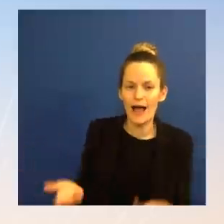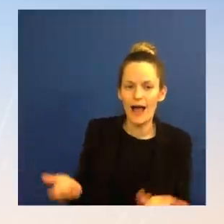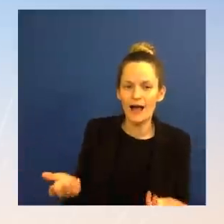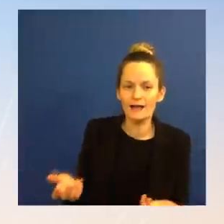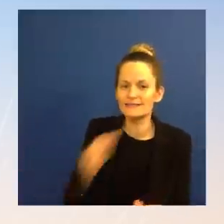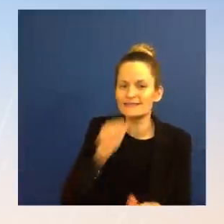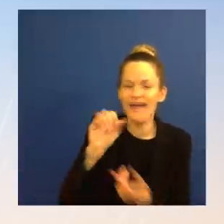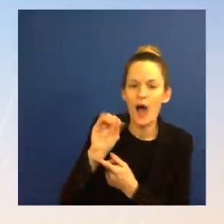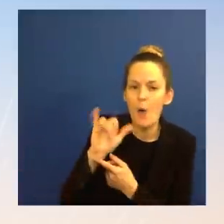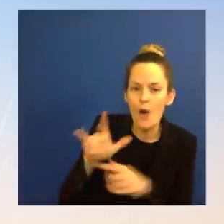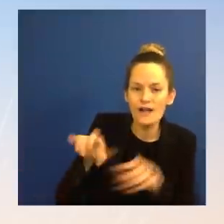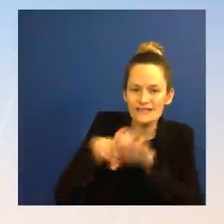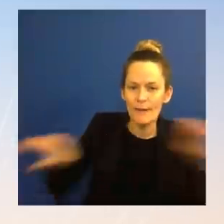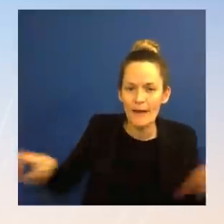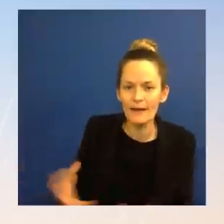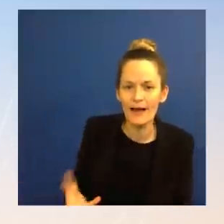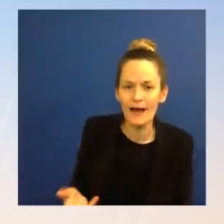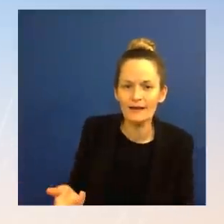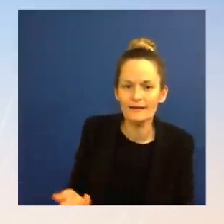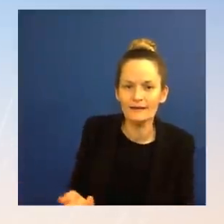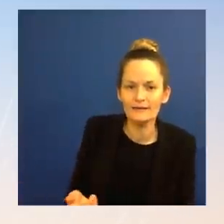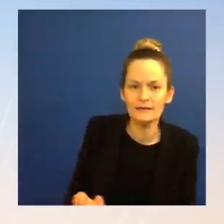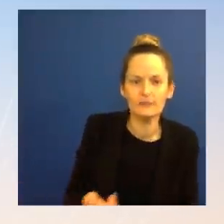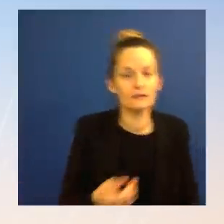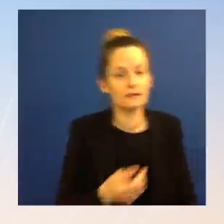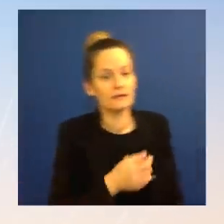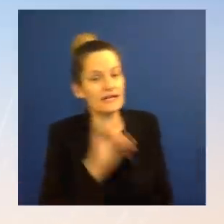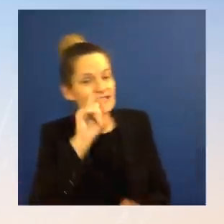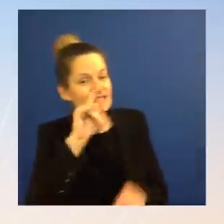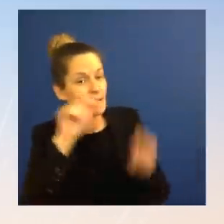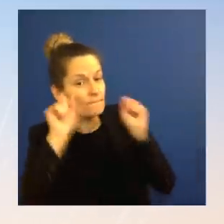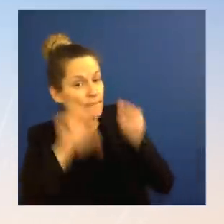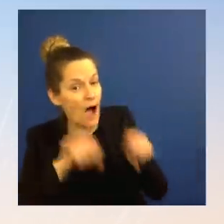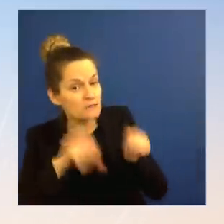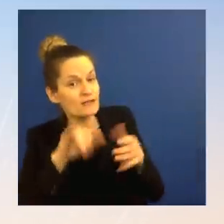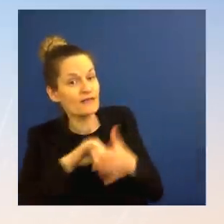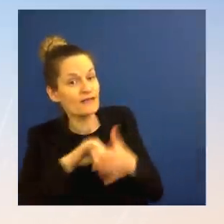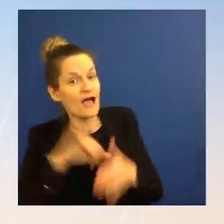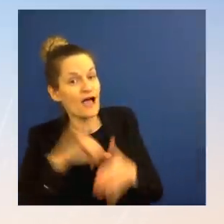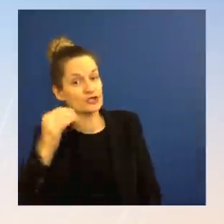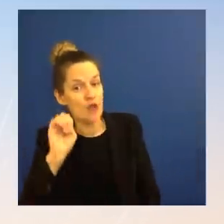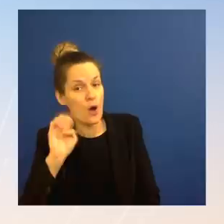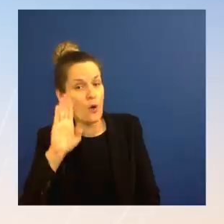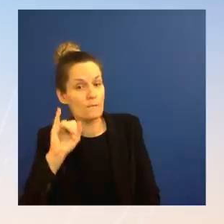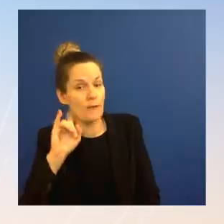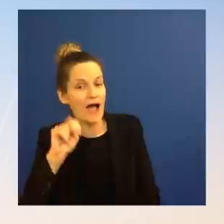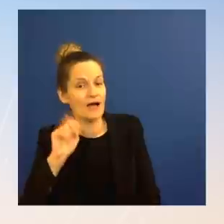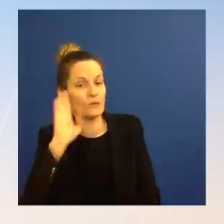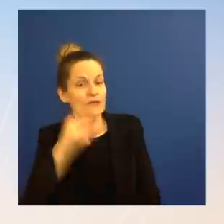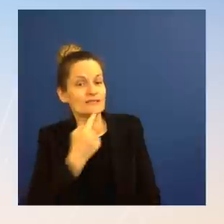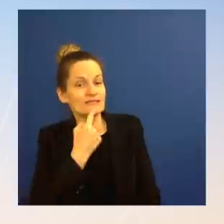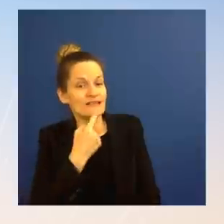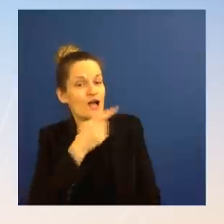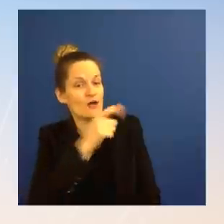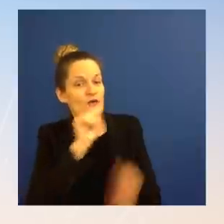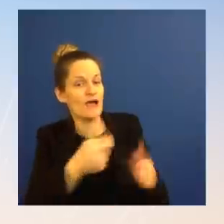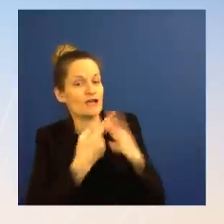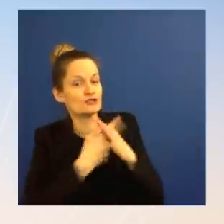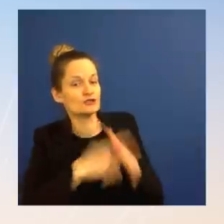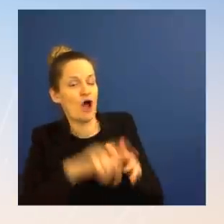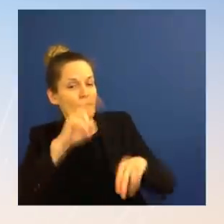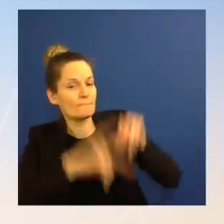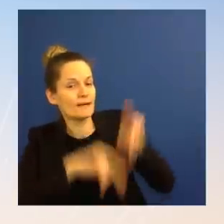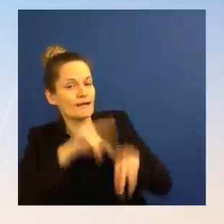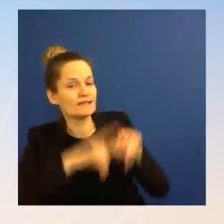Biden will ever say, you guys can go ahead with construction of Keystone XL? Ms. There's no plans for that, and it would not address